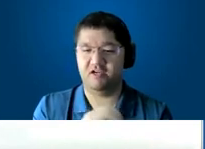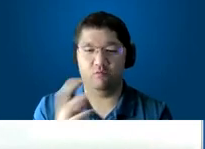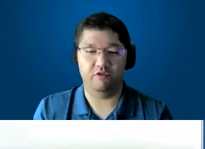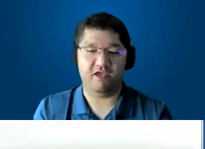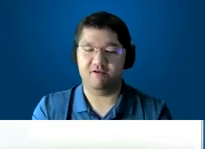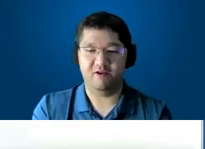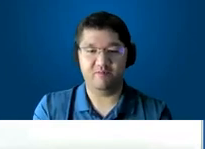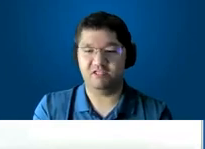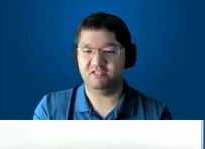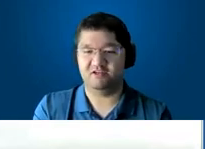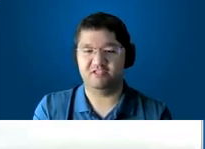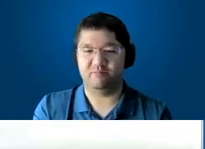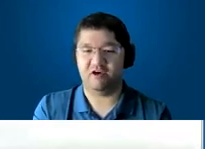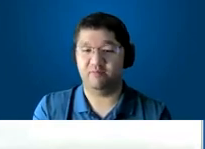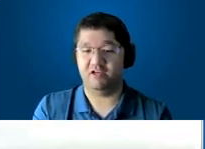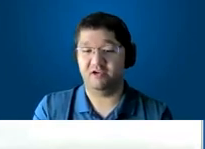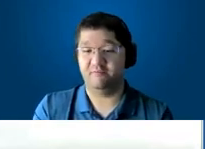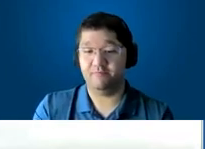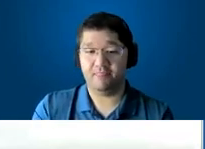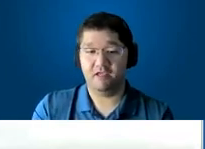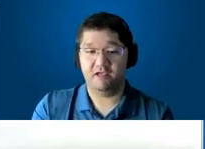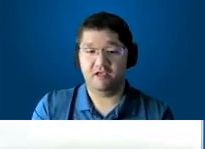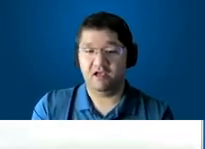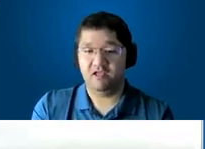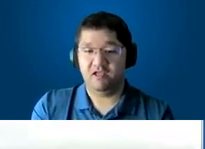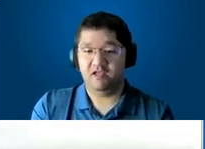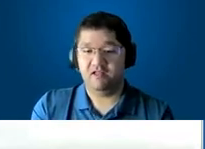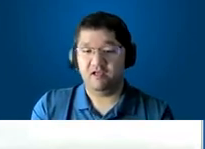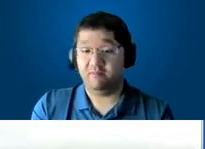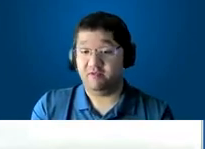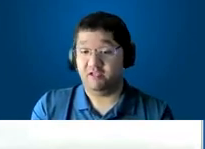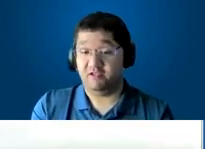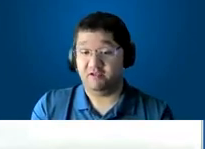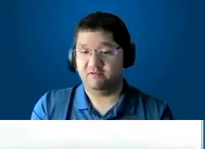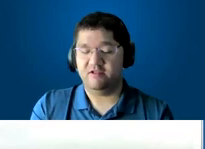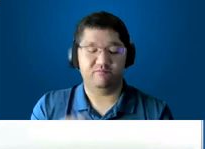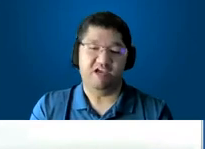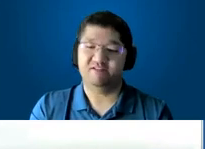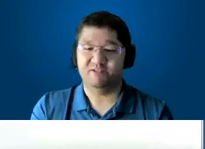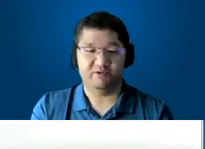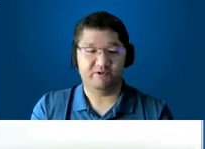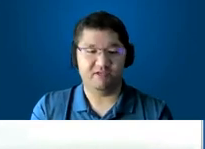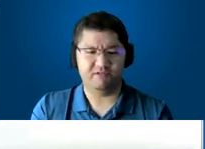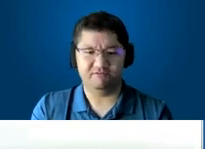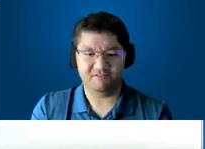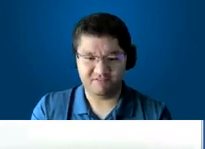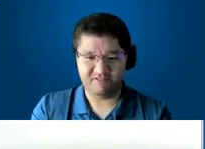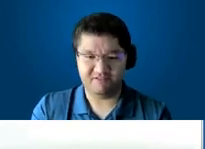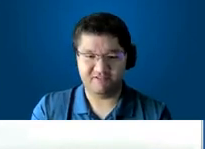you ponder kind of what that picture is about but um um let me yeah so